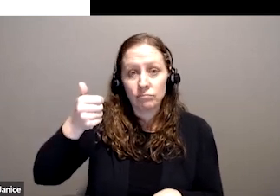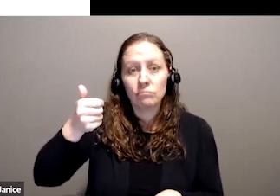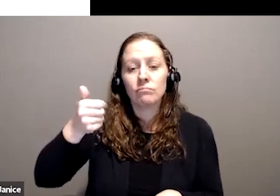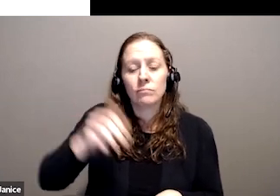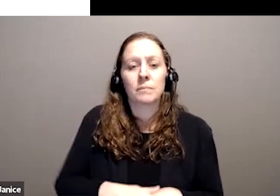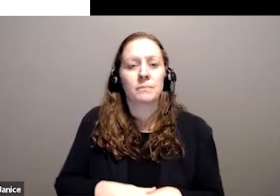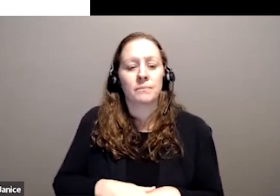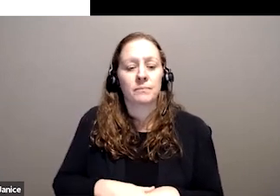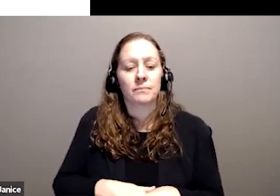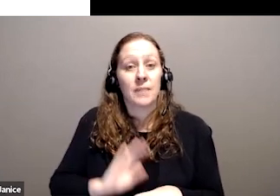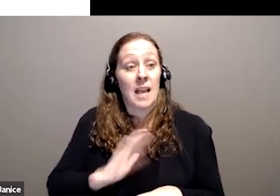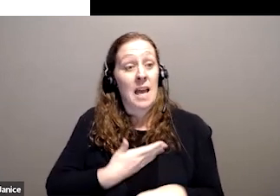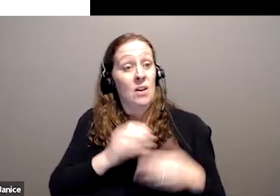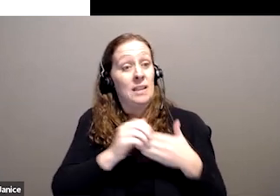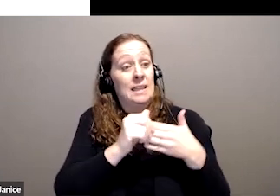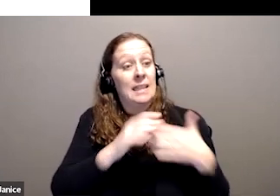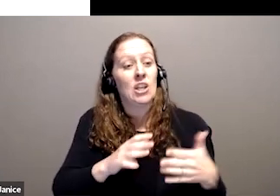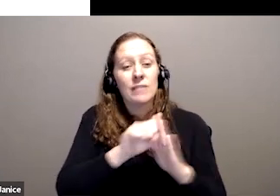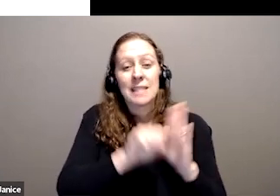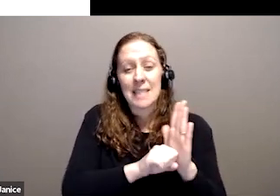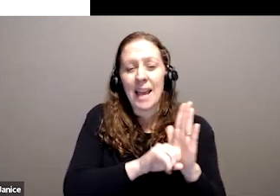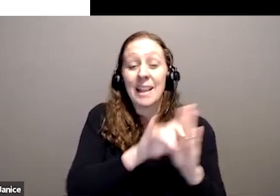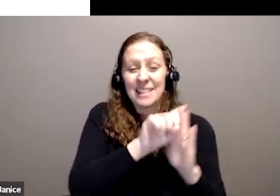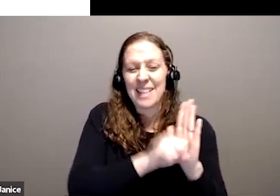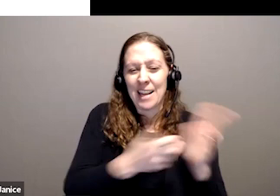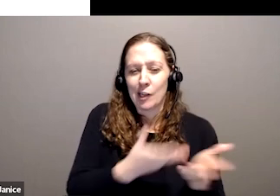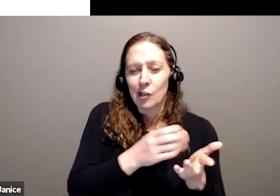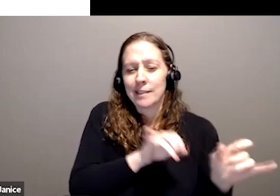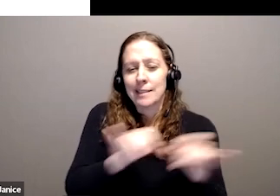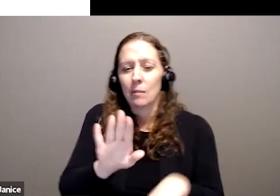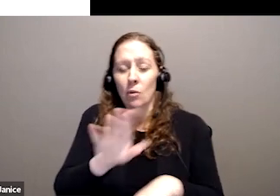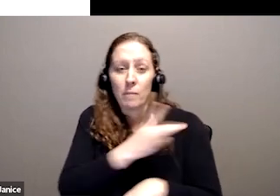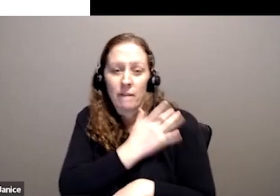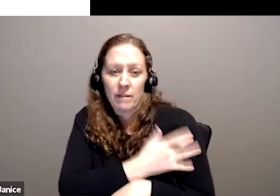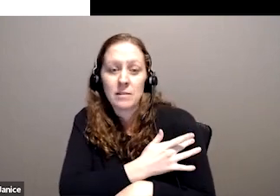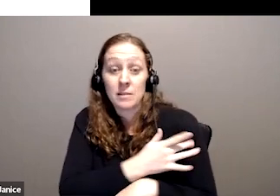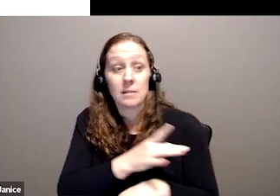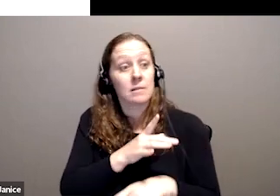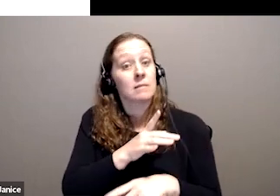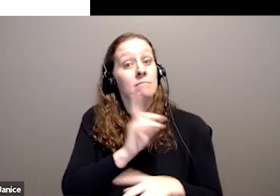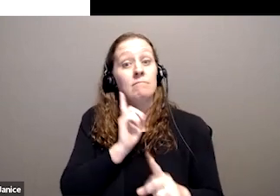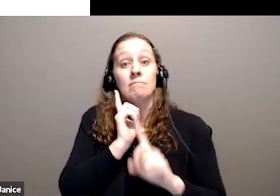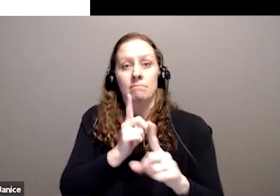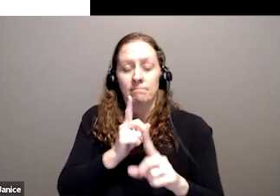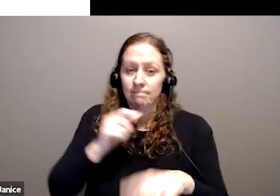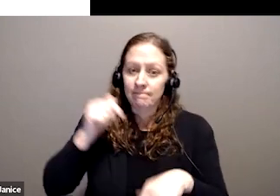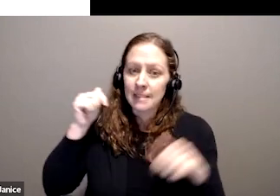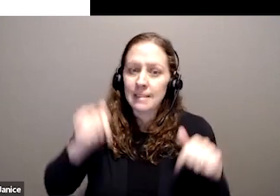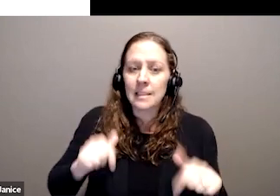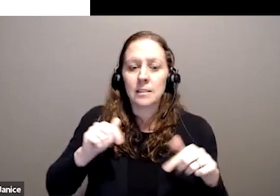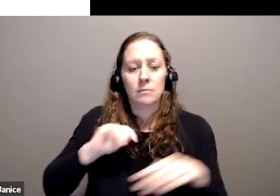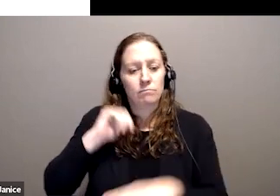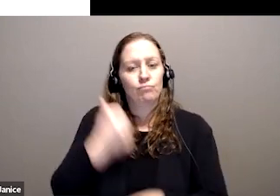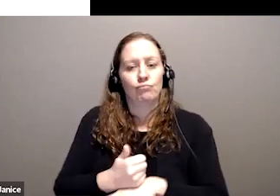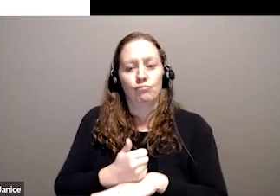states, which are the equivalent of your provinces, to ensure that this scheme was introduced. Next